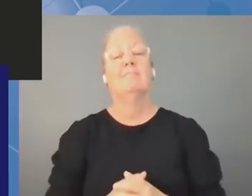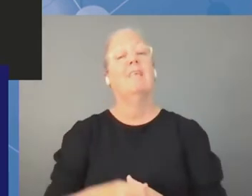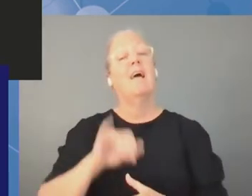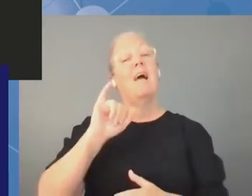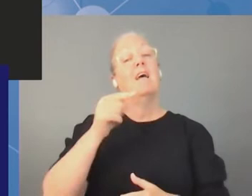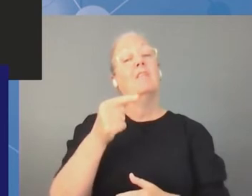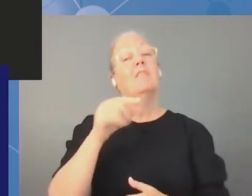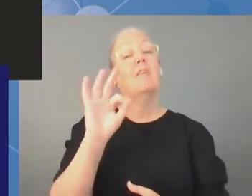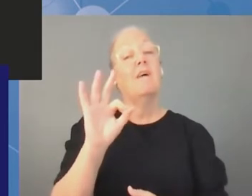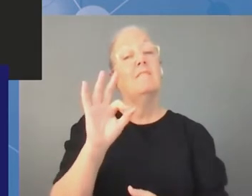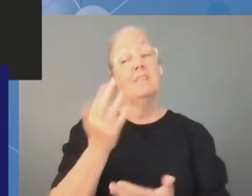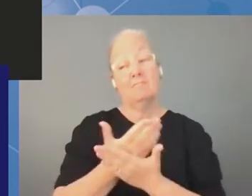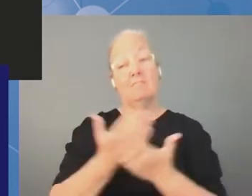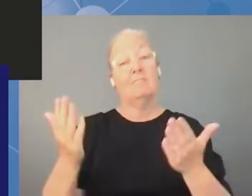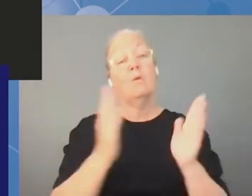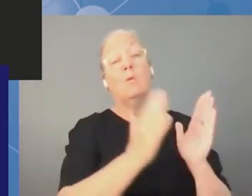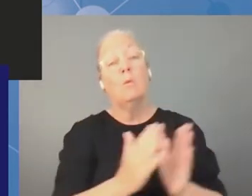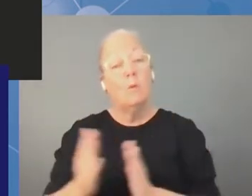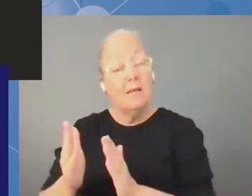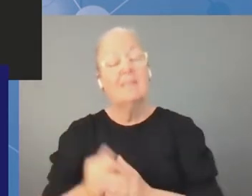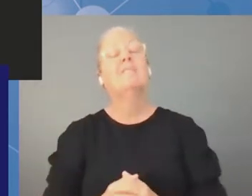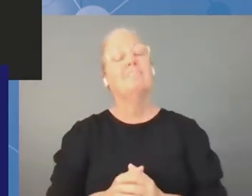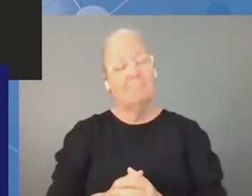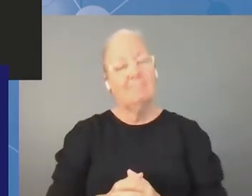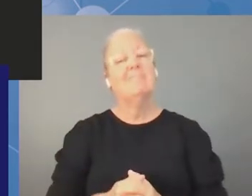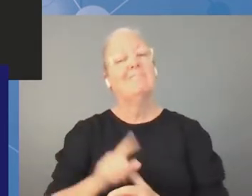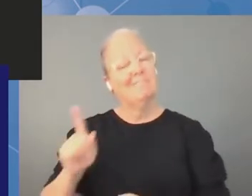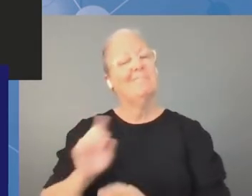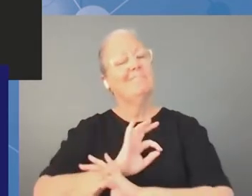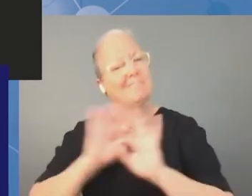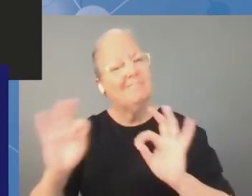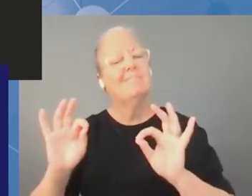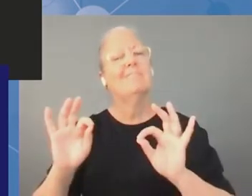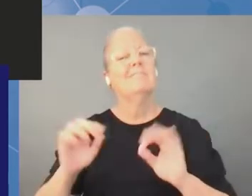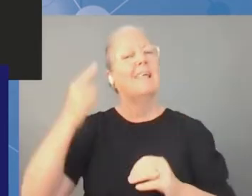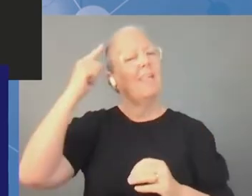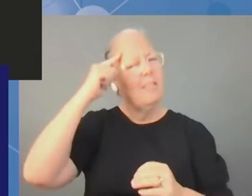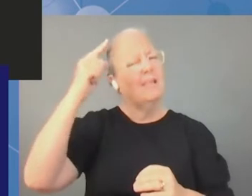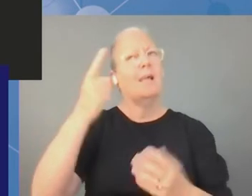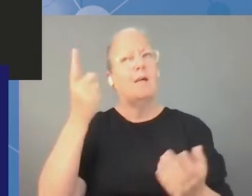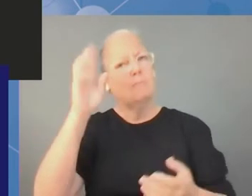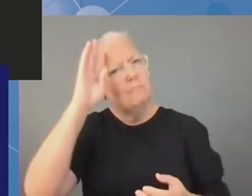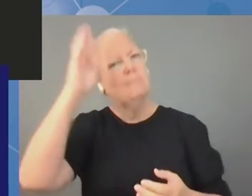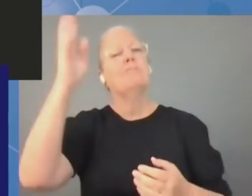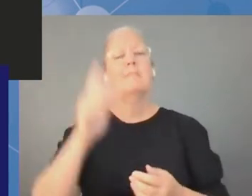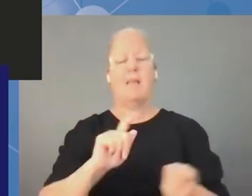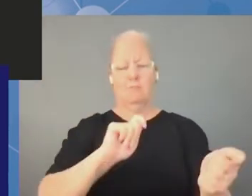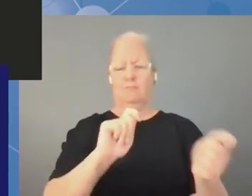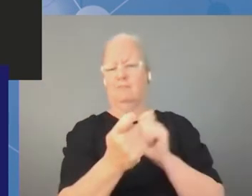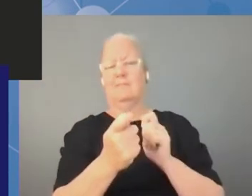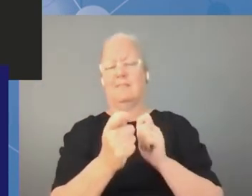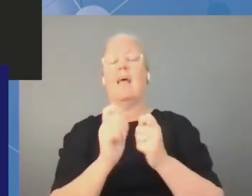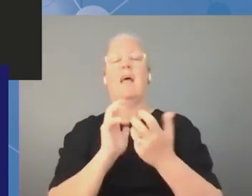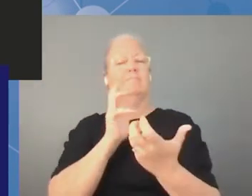year another great steps to adapt innovate and reform and to get more relevant